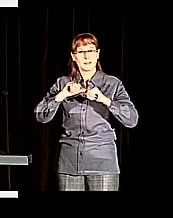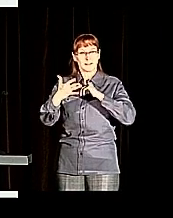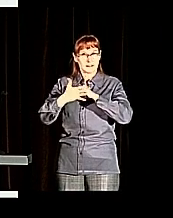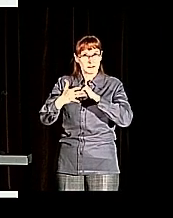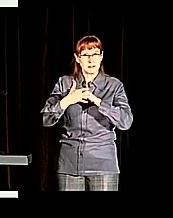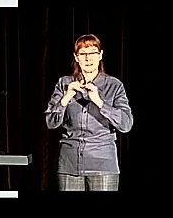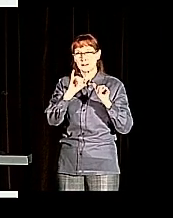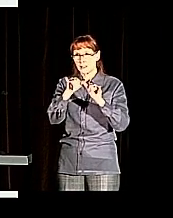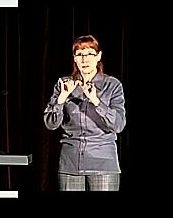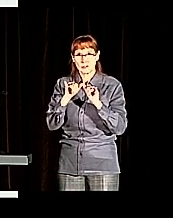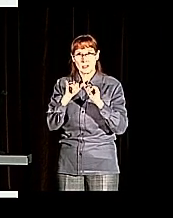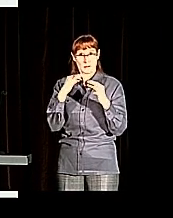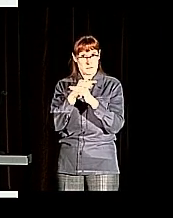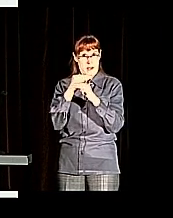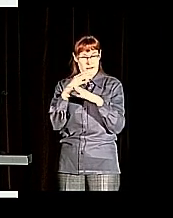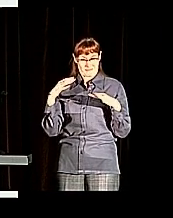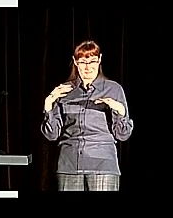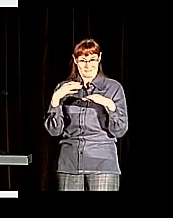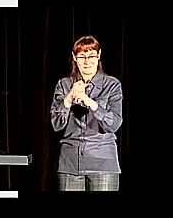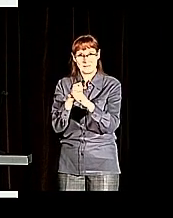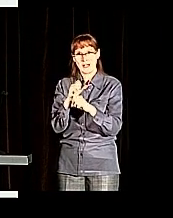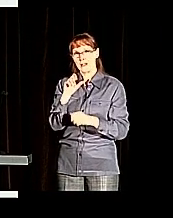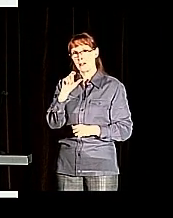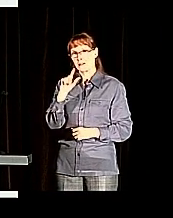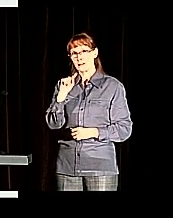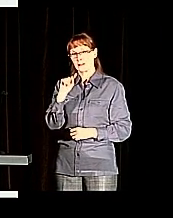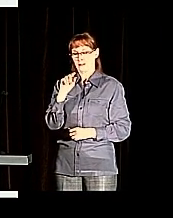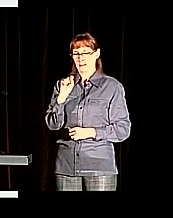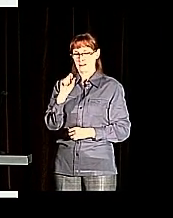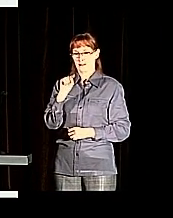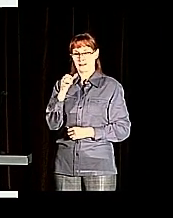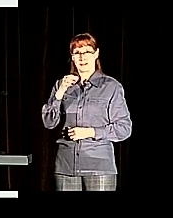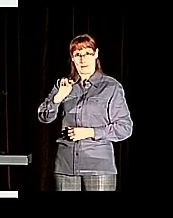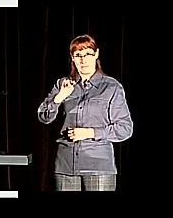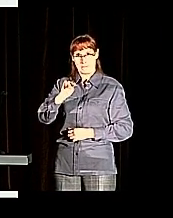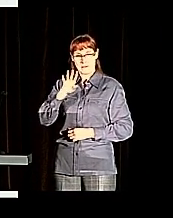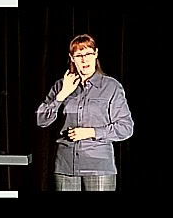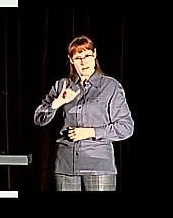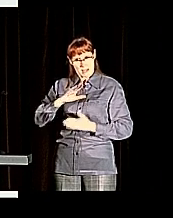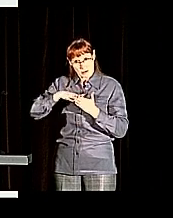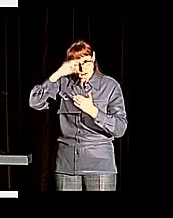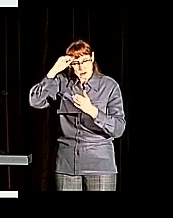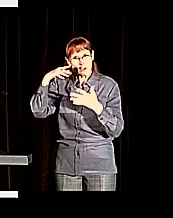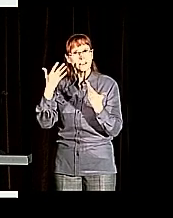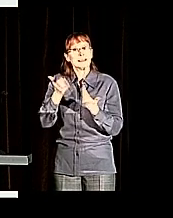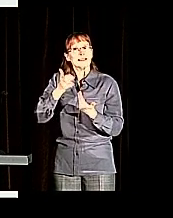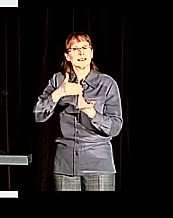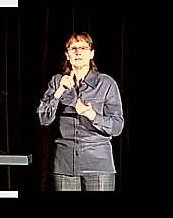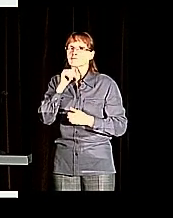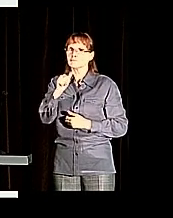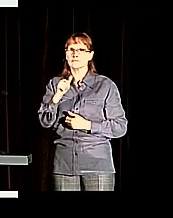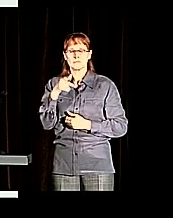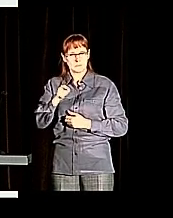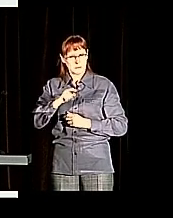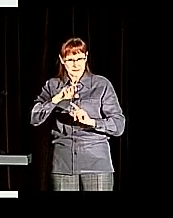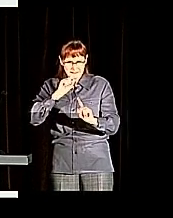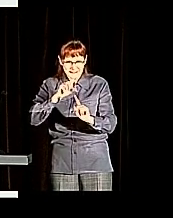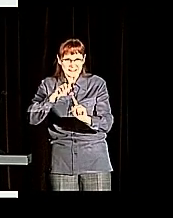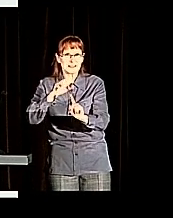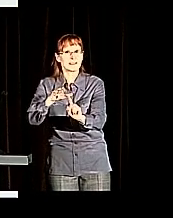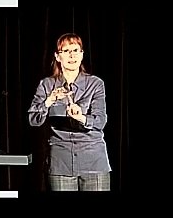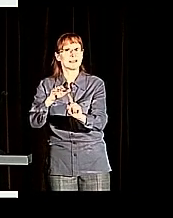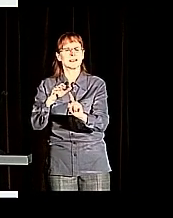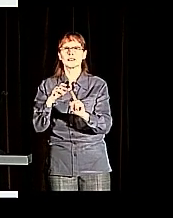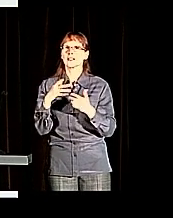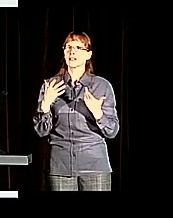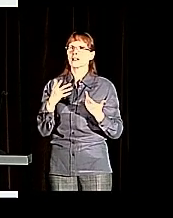In the United States, the statistics are something like 60% of deaf and hard of hearing people are unemployed. So clearly this is a